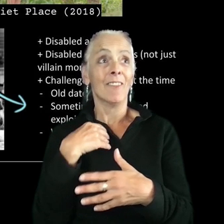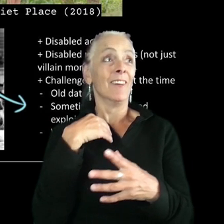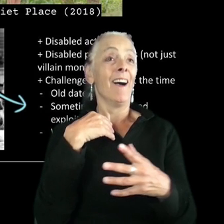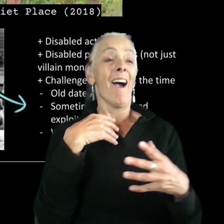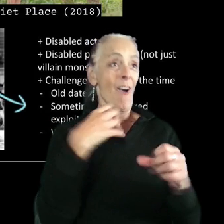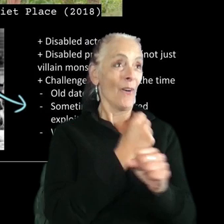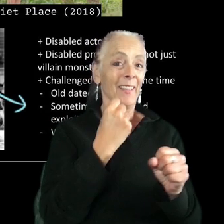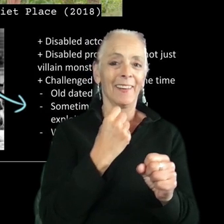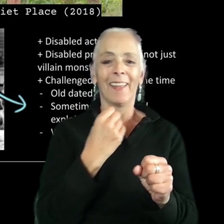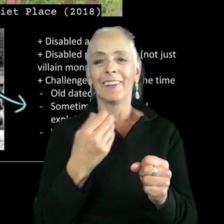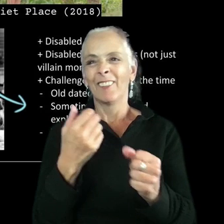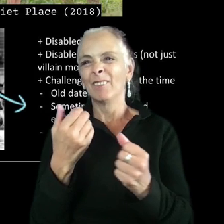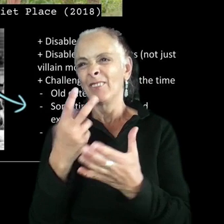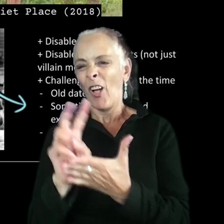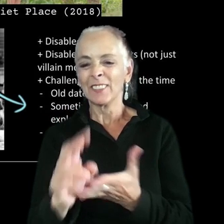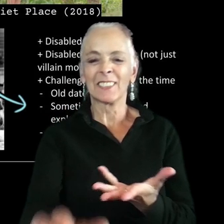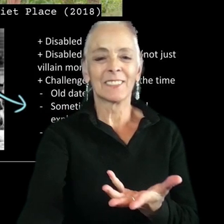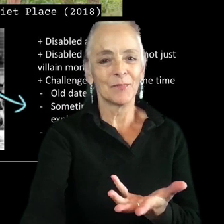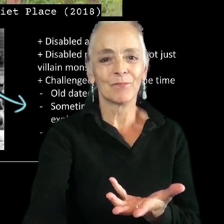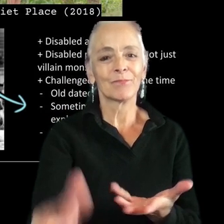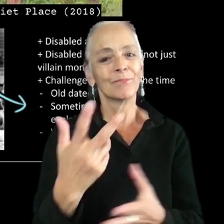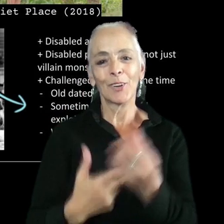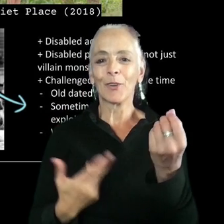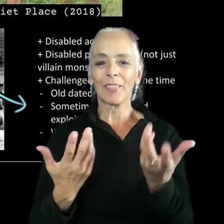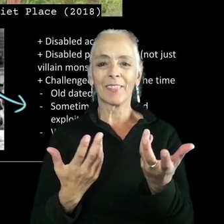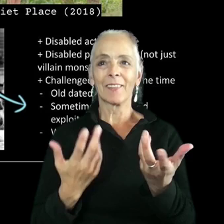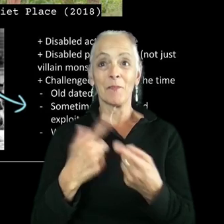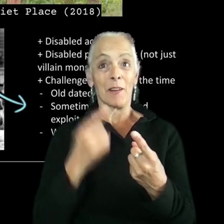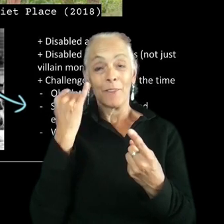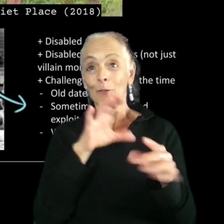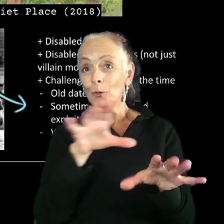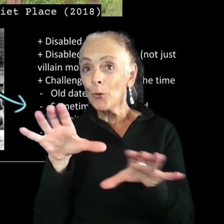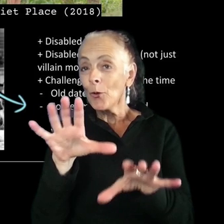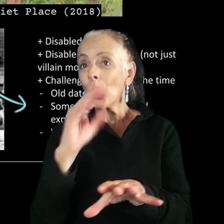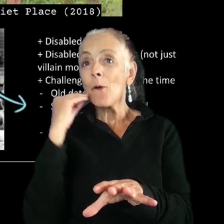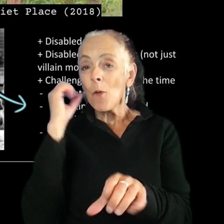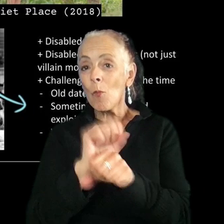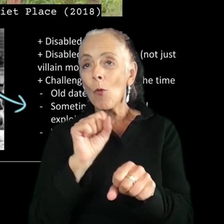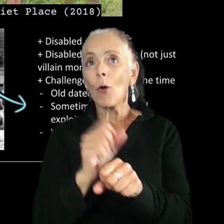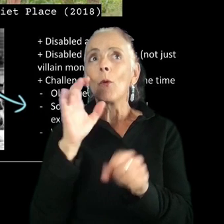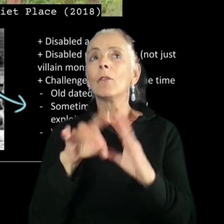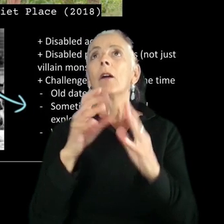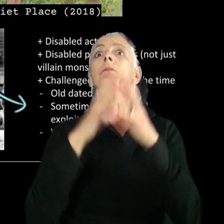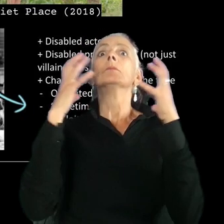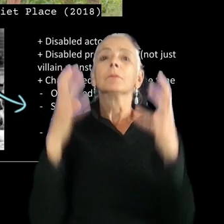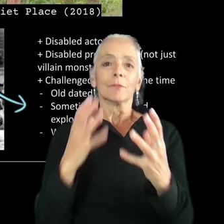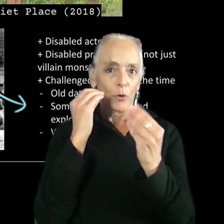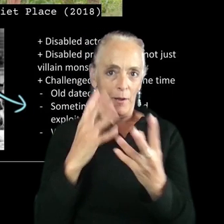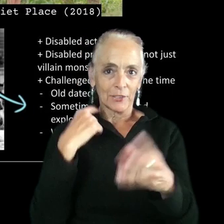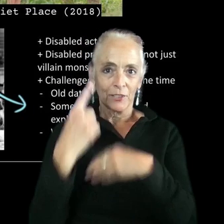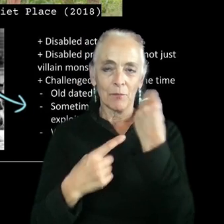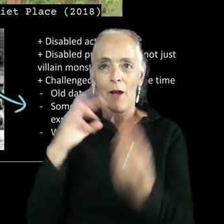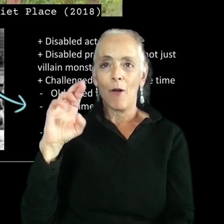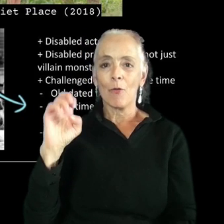losses there and some fails, but ultimately, again, if you do your homework, you will find a plethora of information when it comes to representation, um,